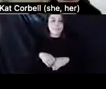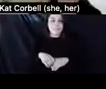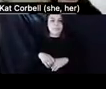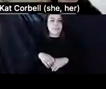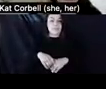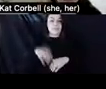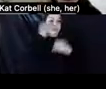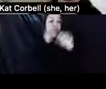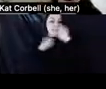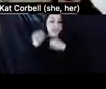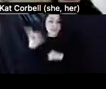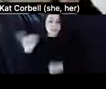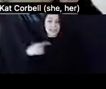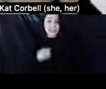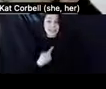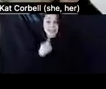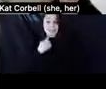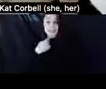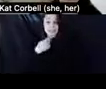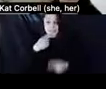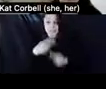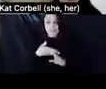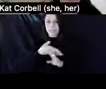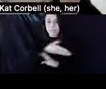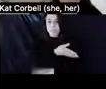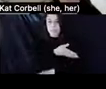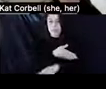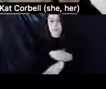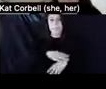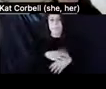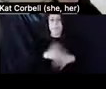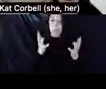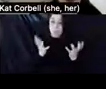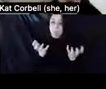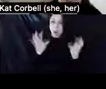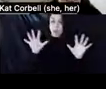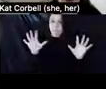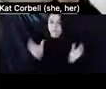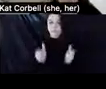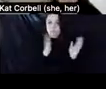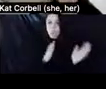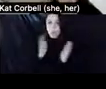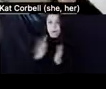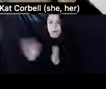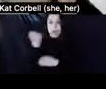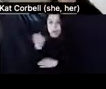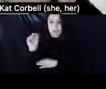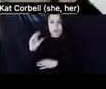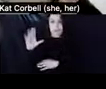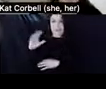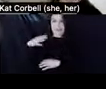the strategies like I was mentioning at the last slide to, um, organize offsite or online even. Um,